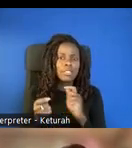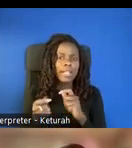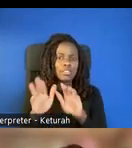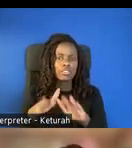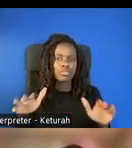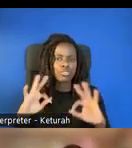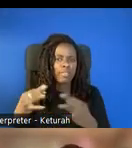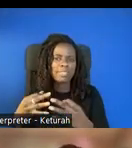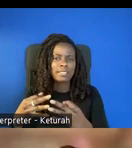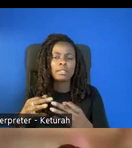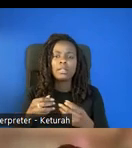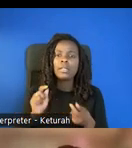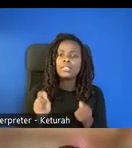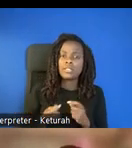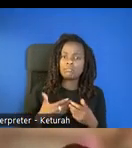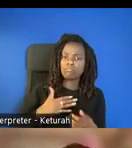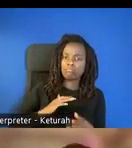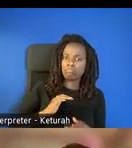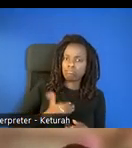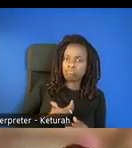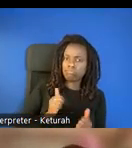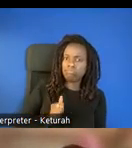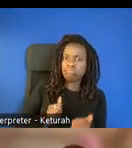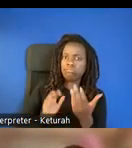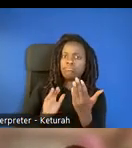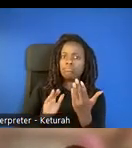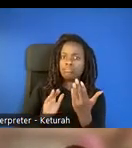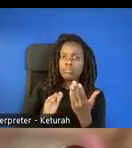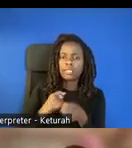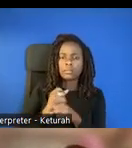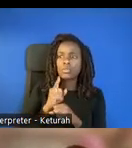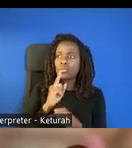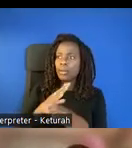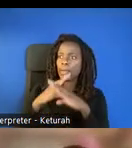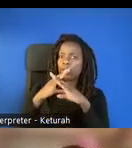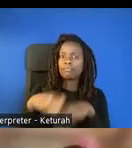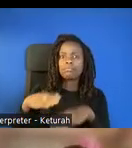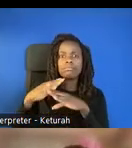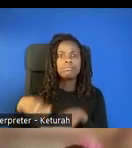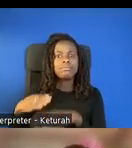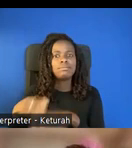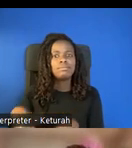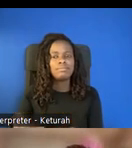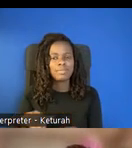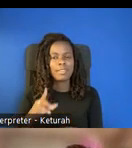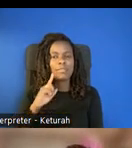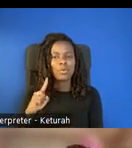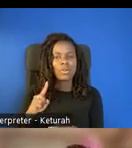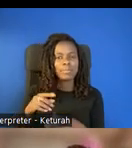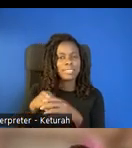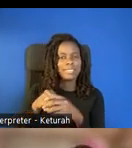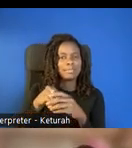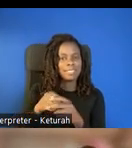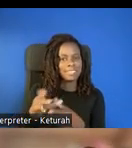but to change what we're doing to make sure that all children, that we're reducing any barriers to that participation and engagement.